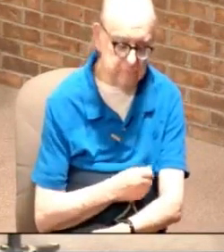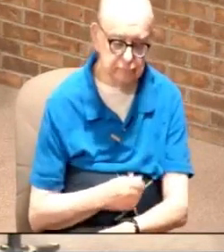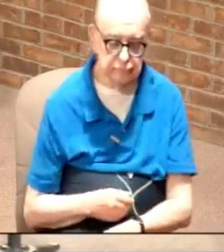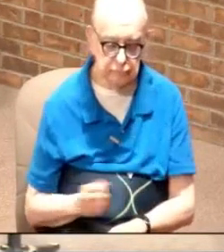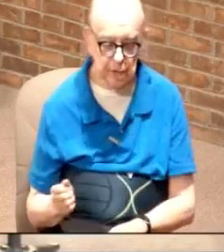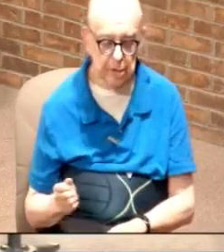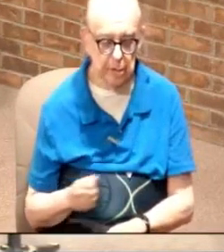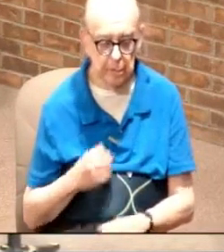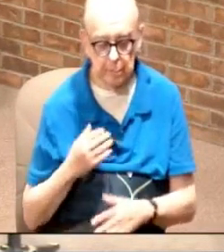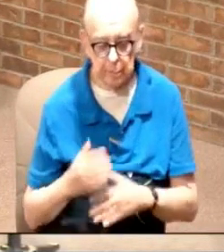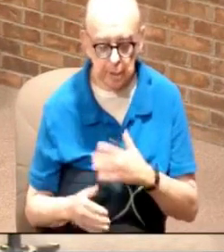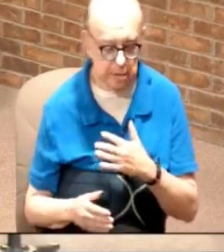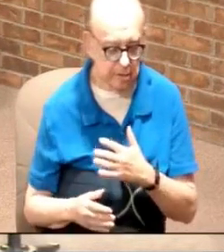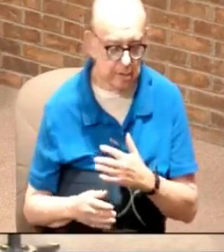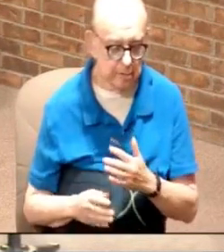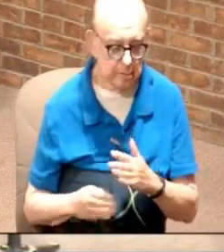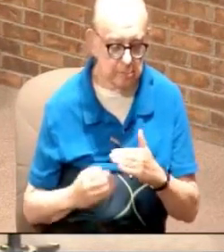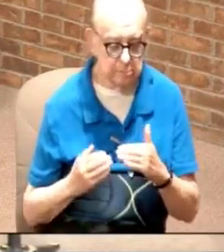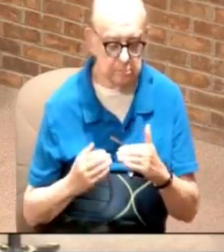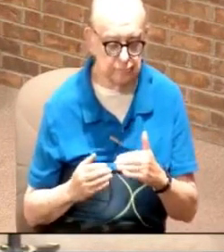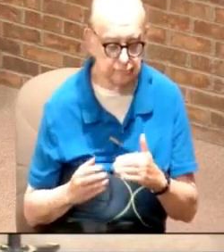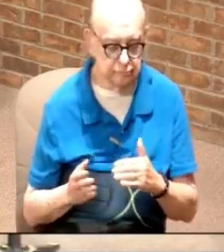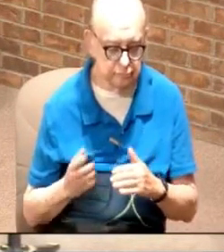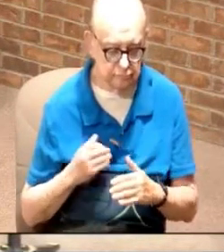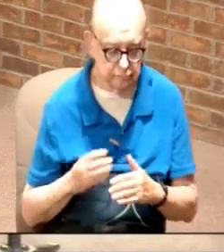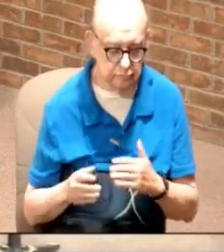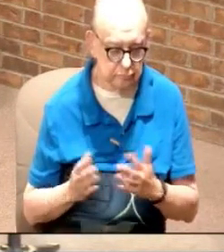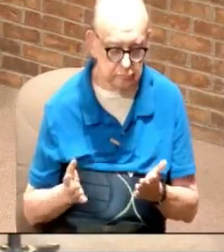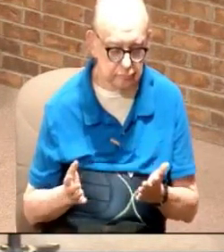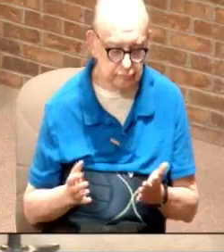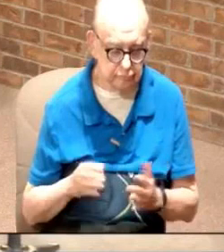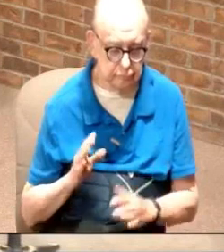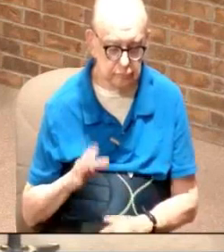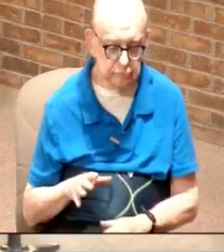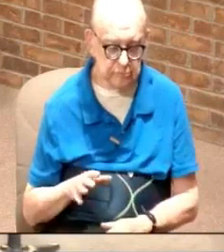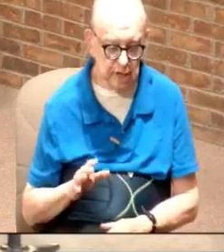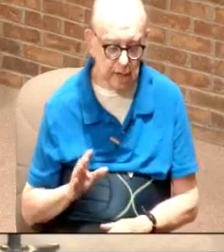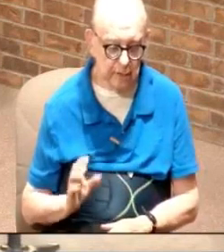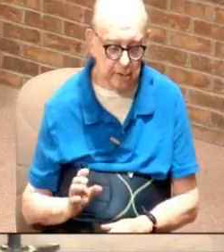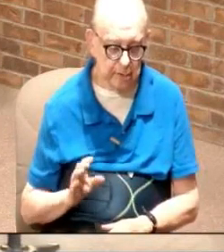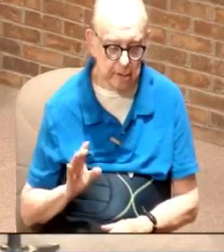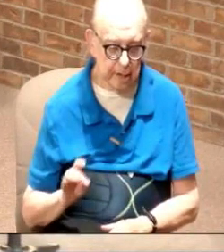your blood sugar level and so my blood sugar level was 588